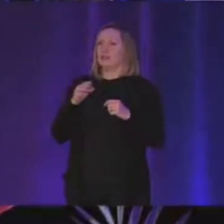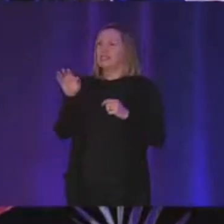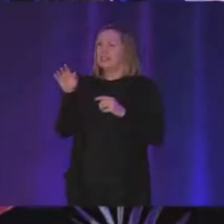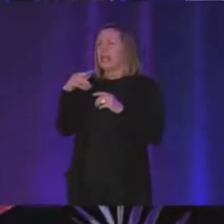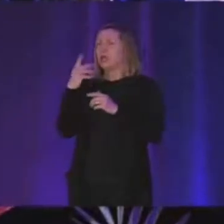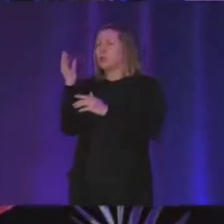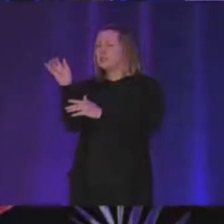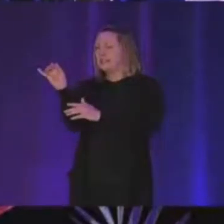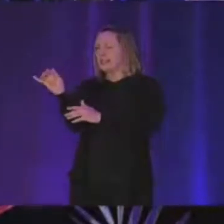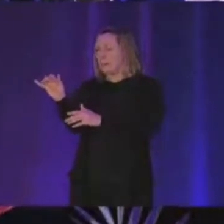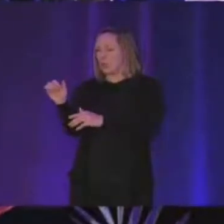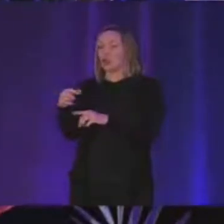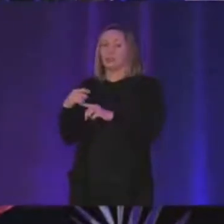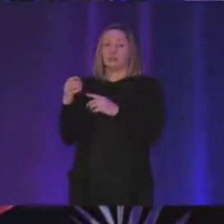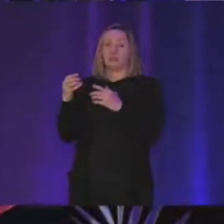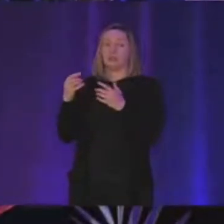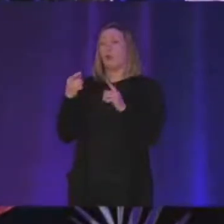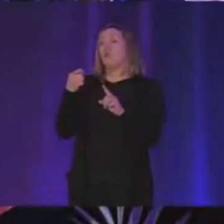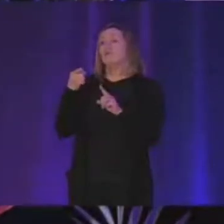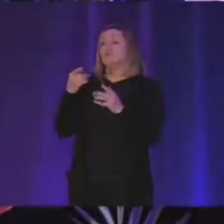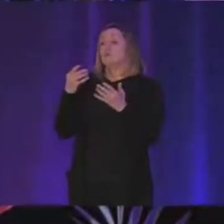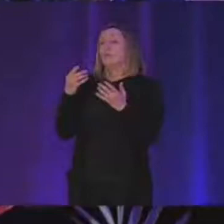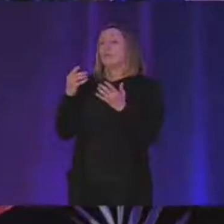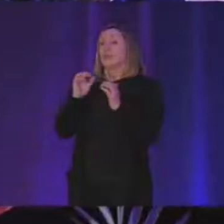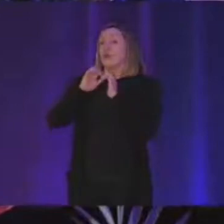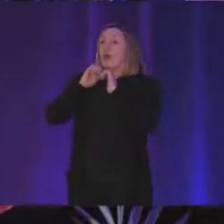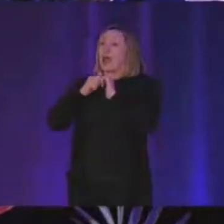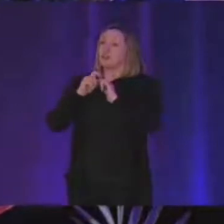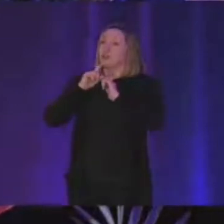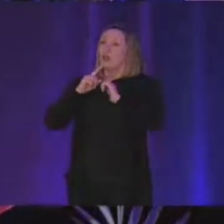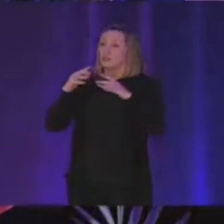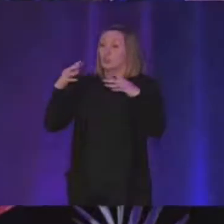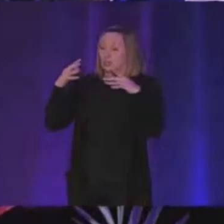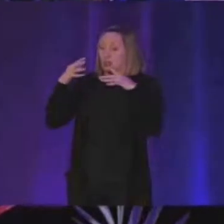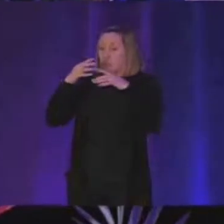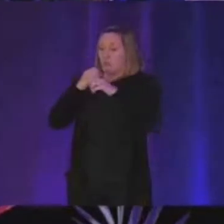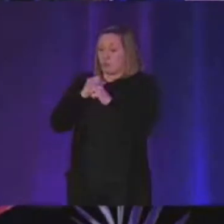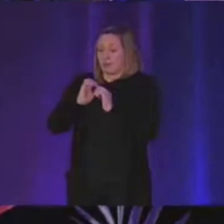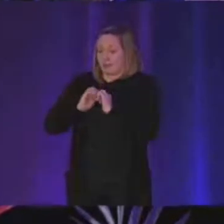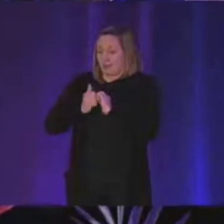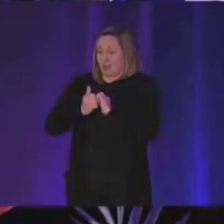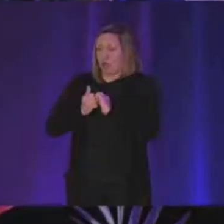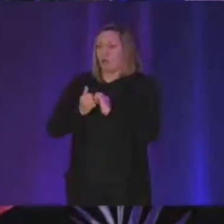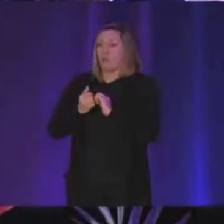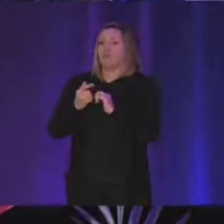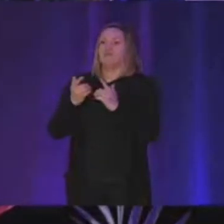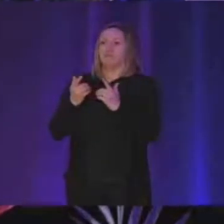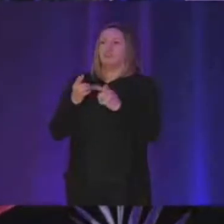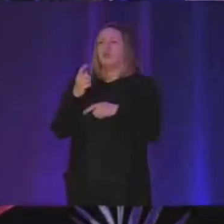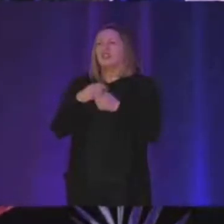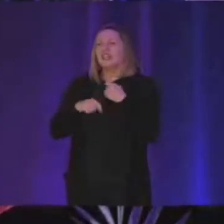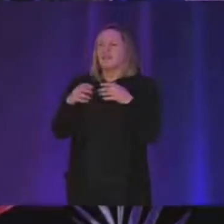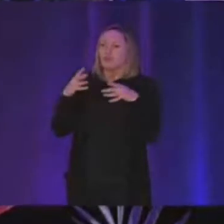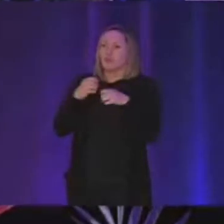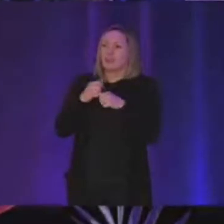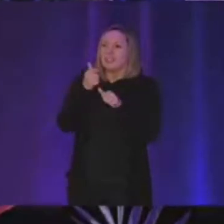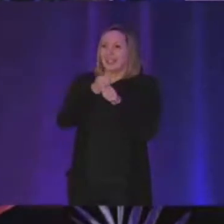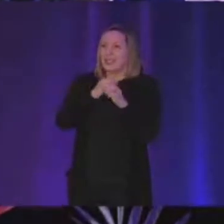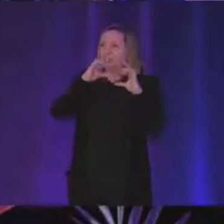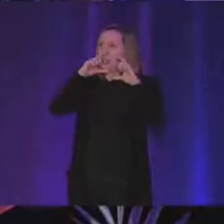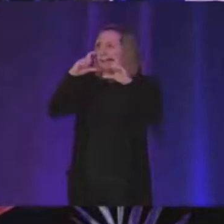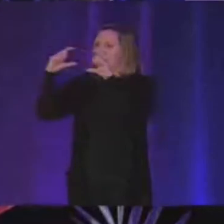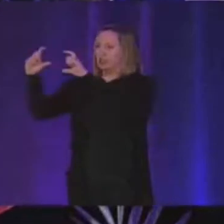same so now uh the idea of like how do you actually like compress this instead of compressing like every single image